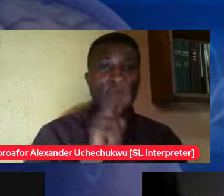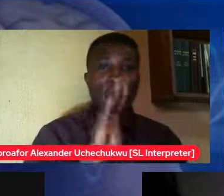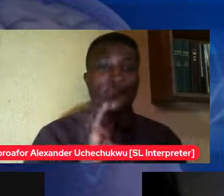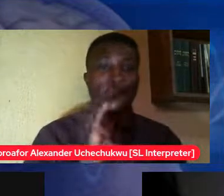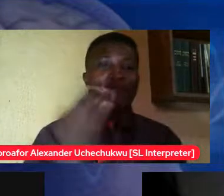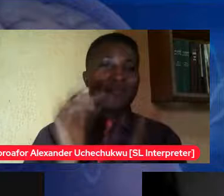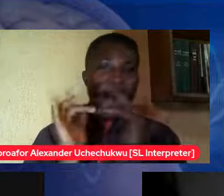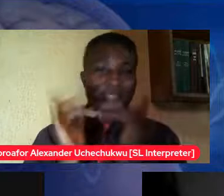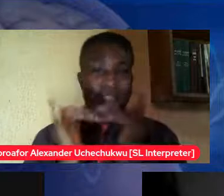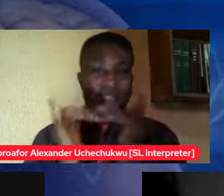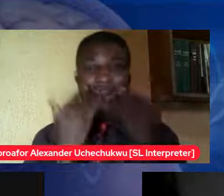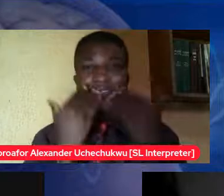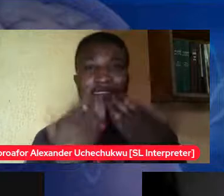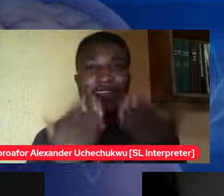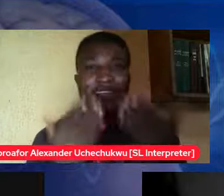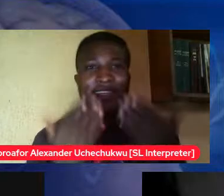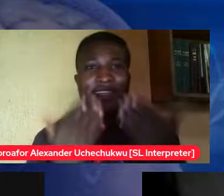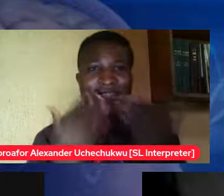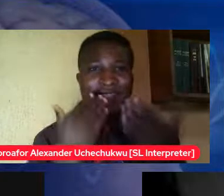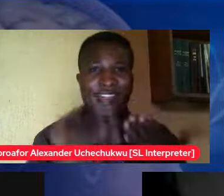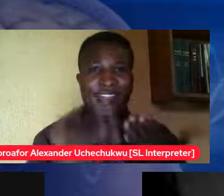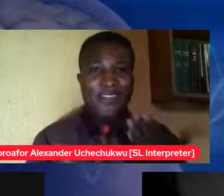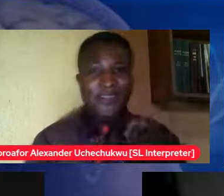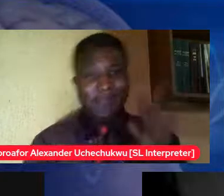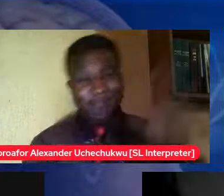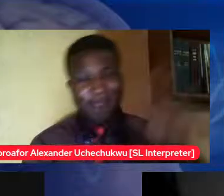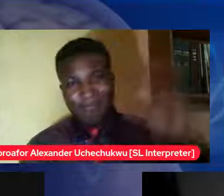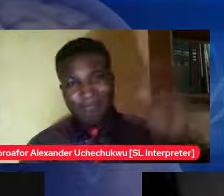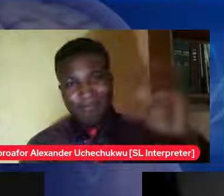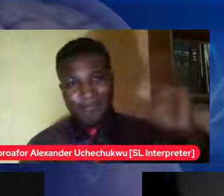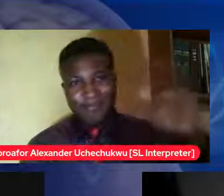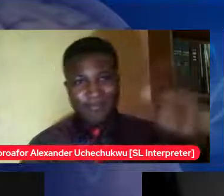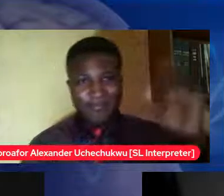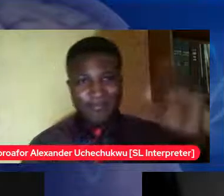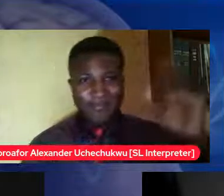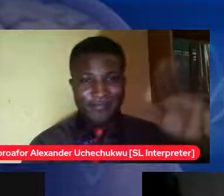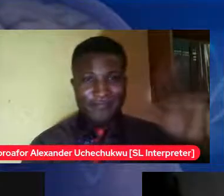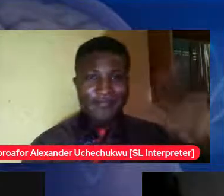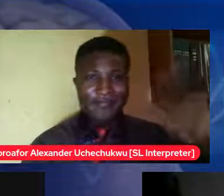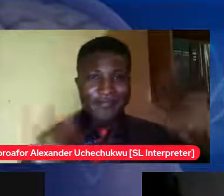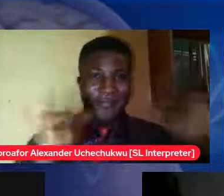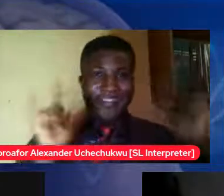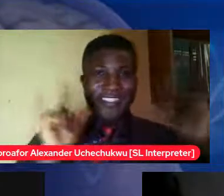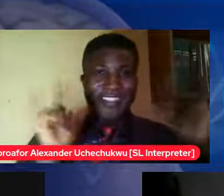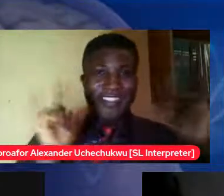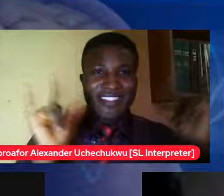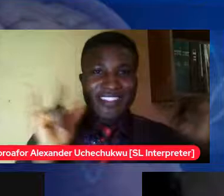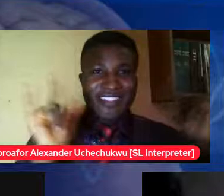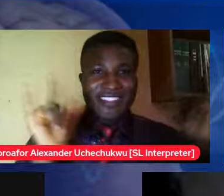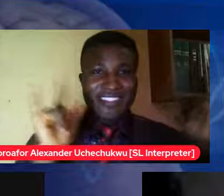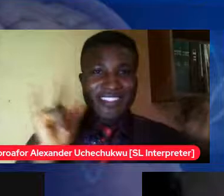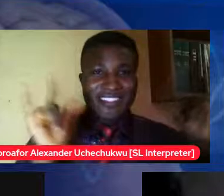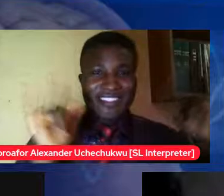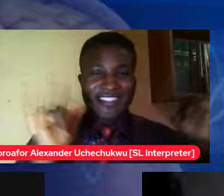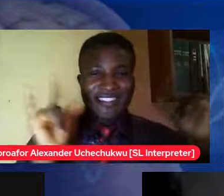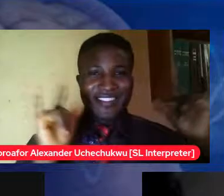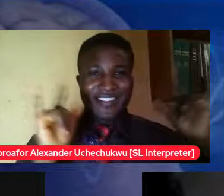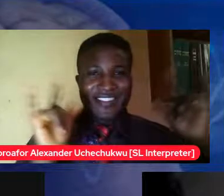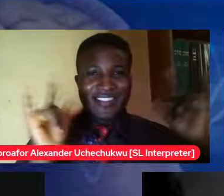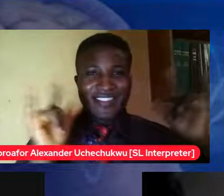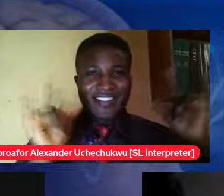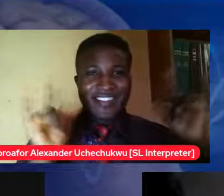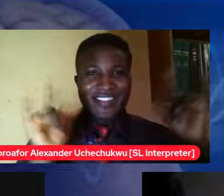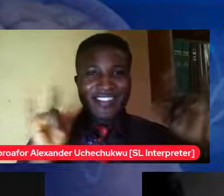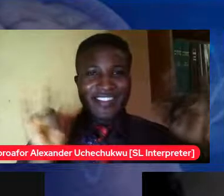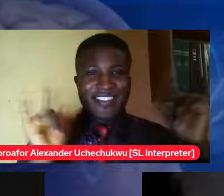everyone it's bye for me and happy valentine's day once again bye thank you for having us bye bye